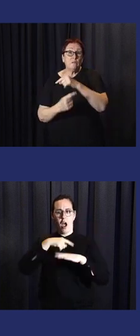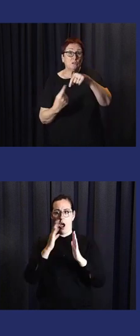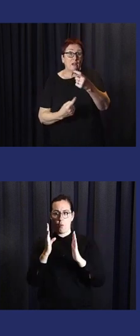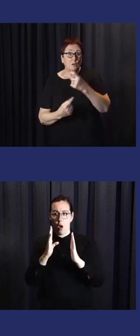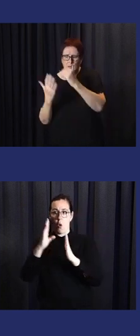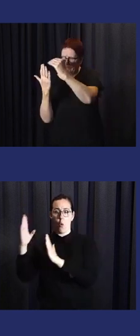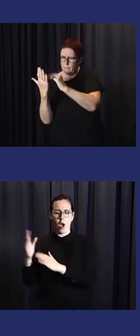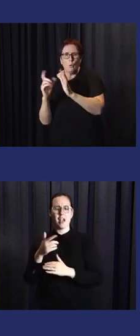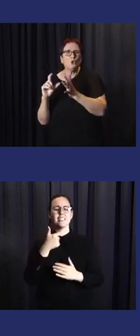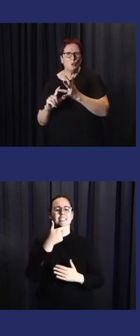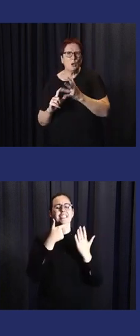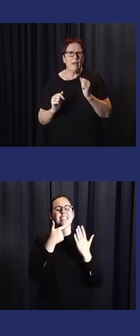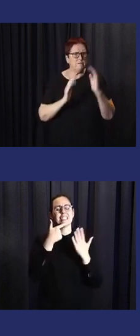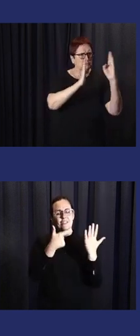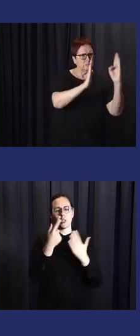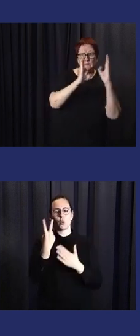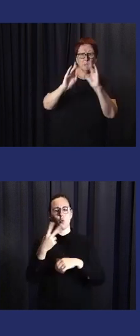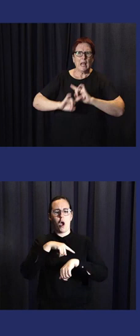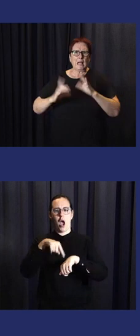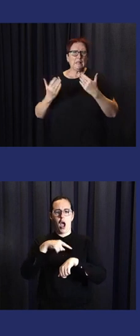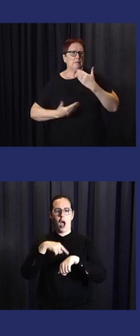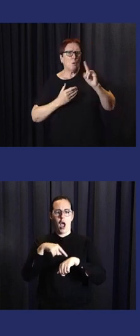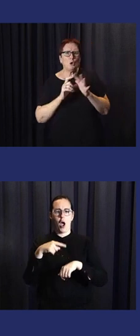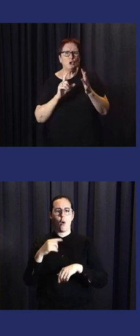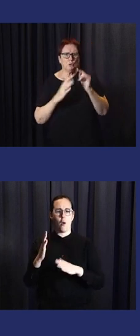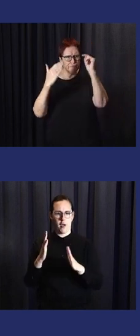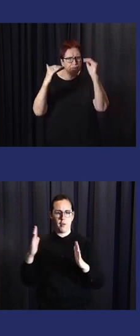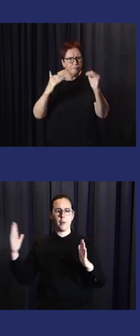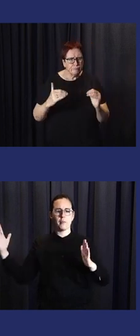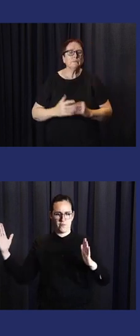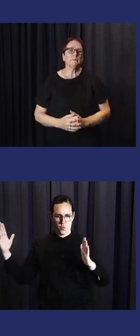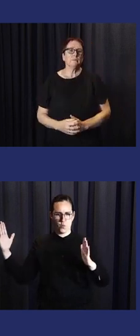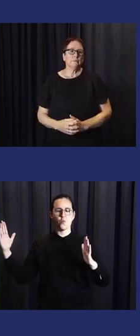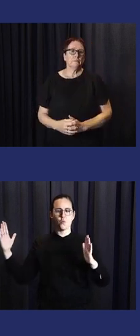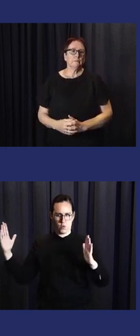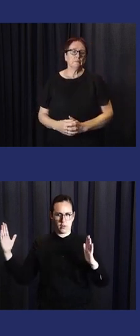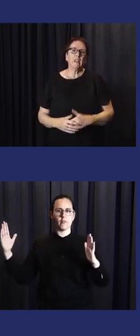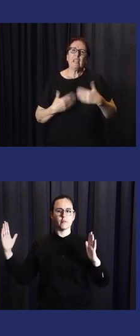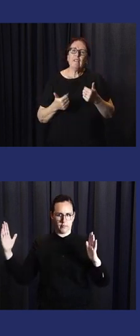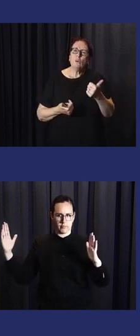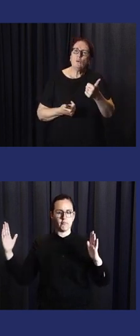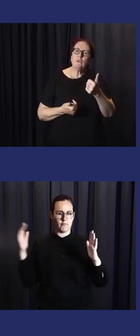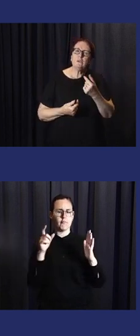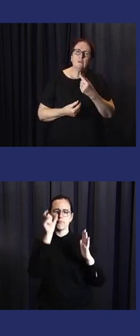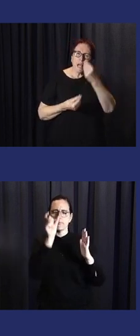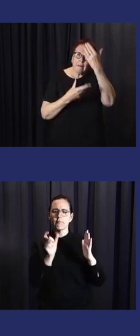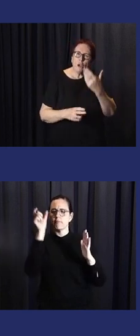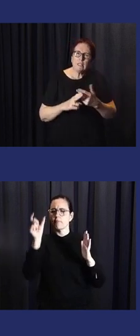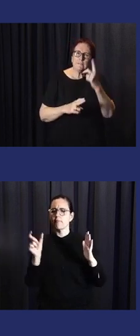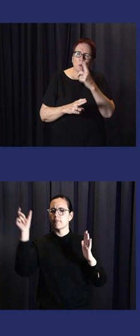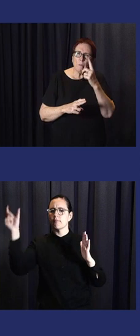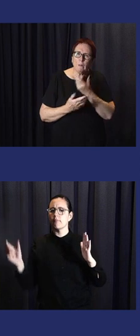the typhoon comes, and 27 hours before the typhoon comes. So this is the